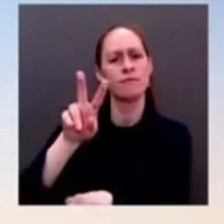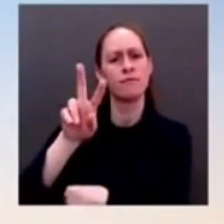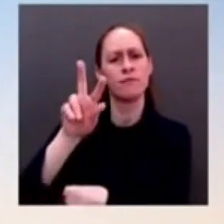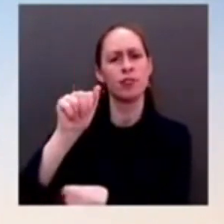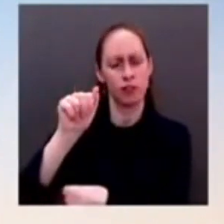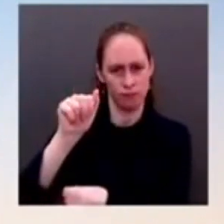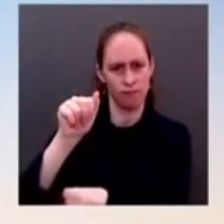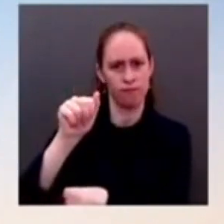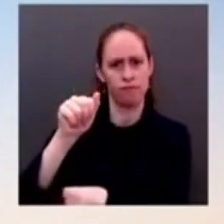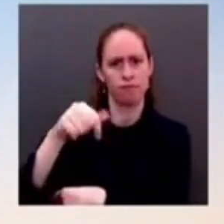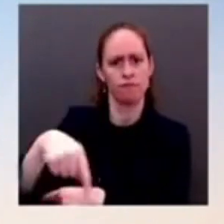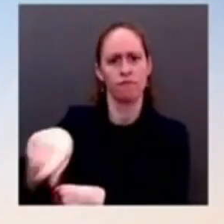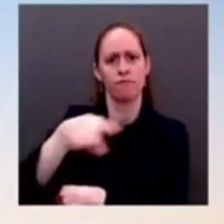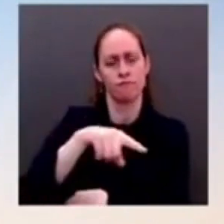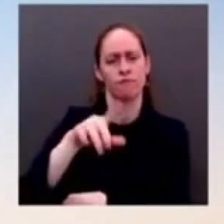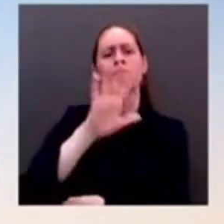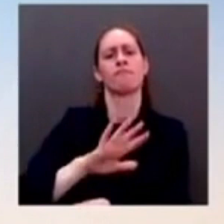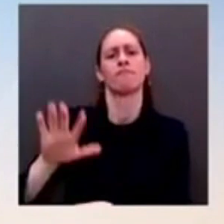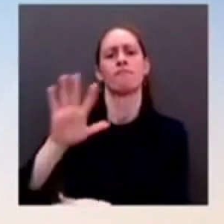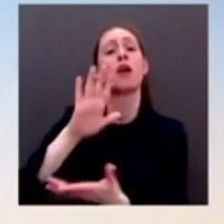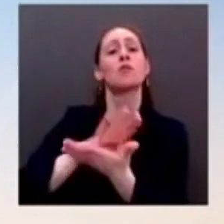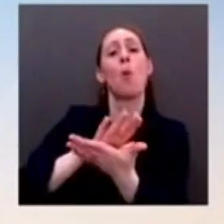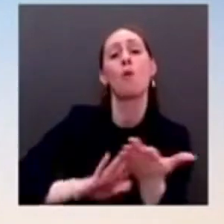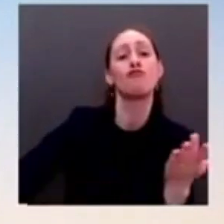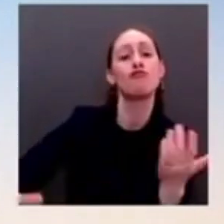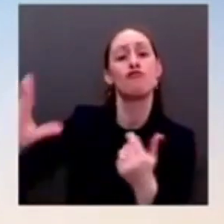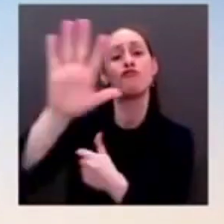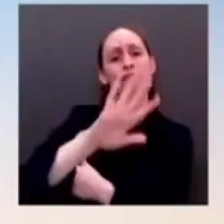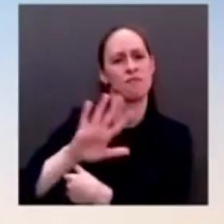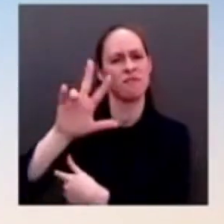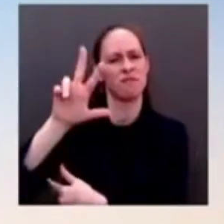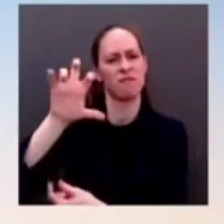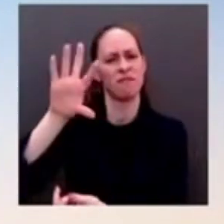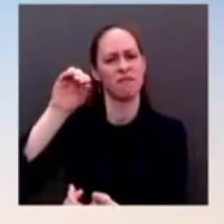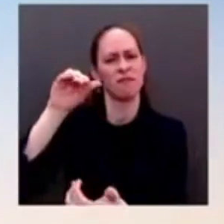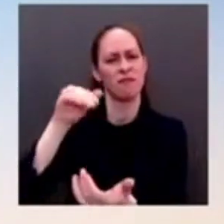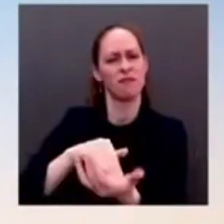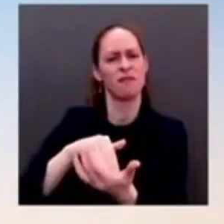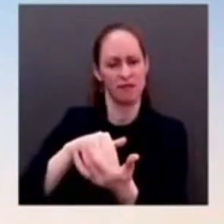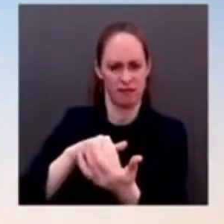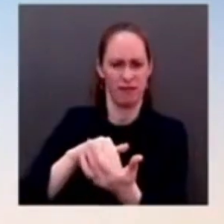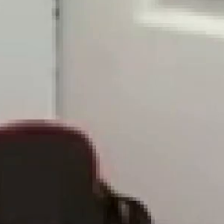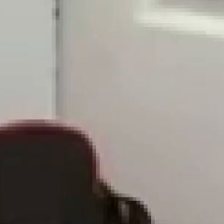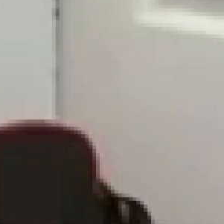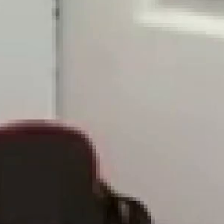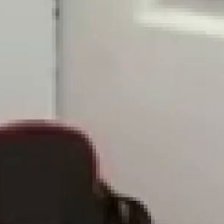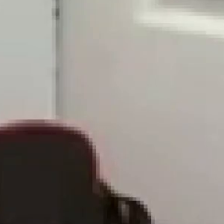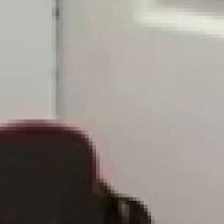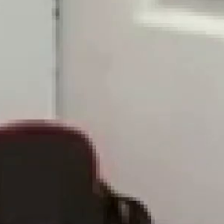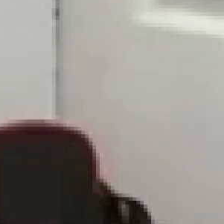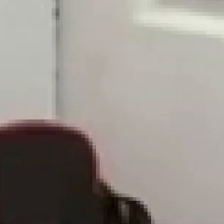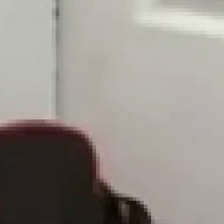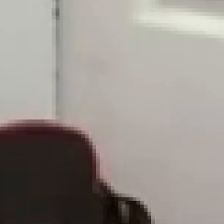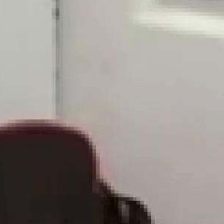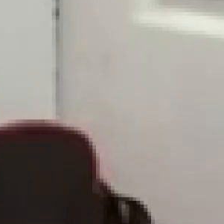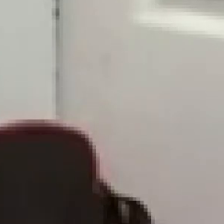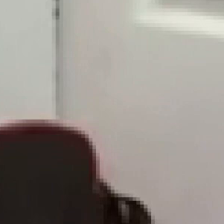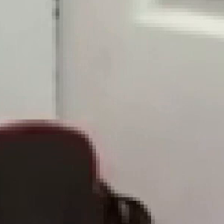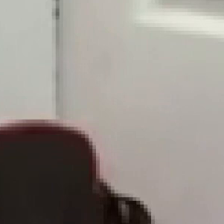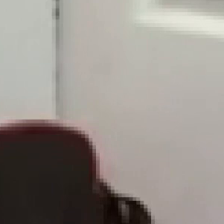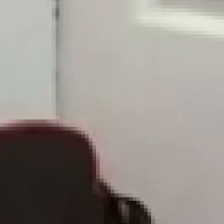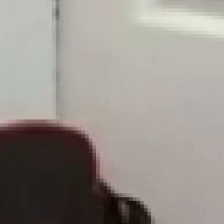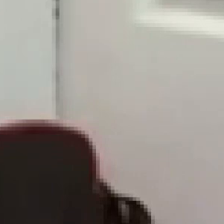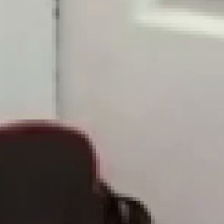They're hoping to get a strict mask mandate for students that has been rolled back by the new governor, reinstated. So who does the president think knows